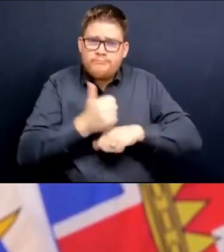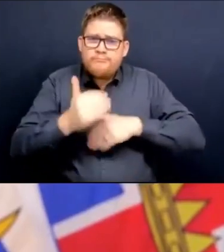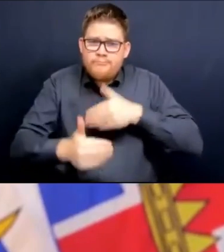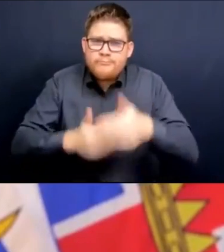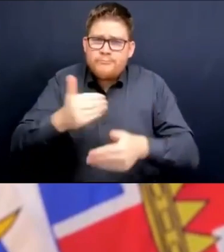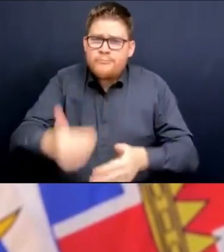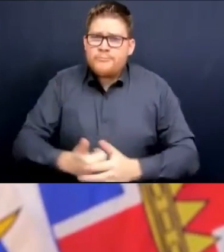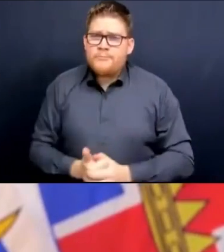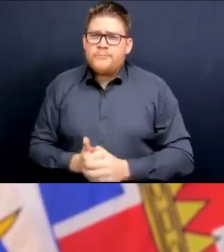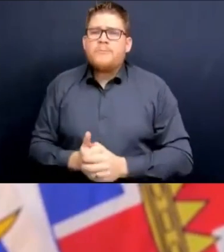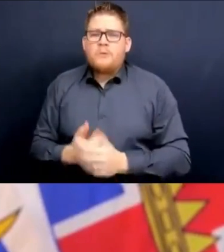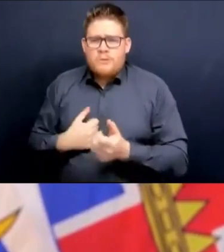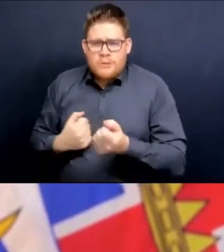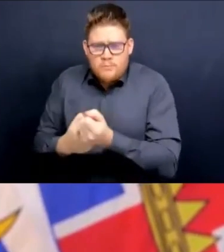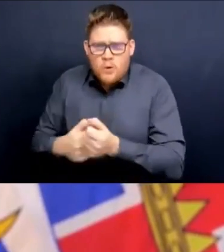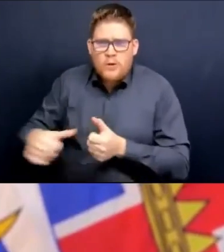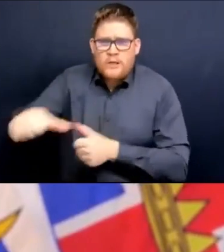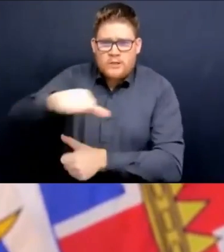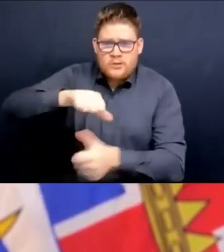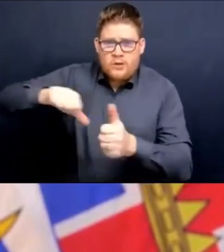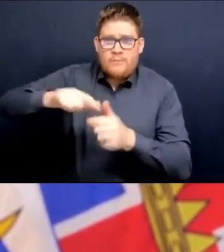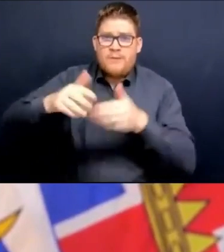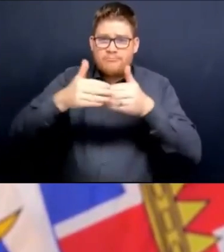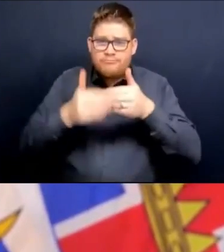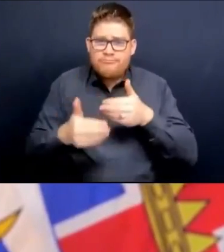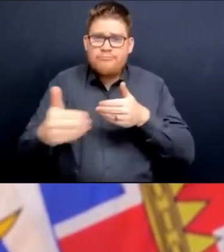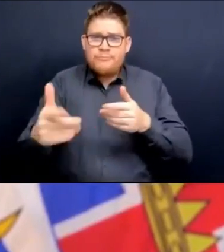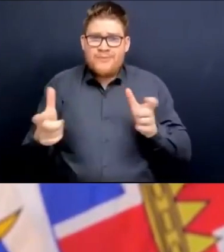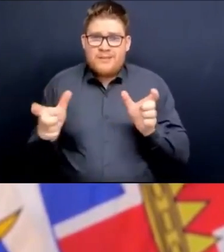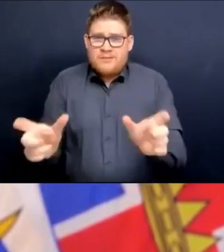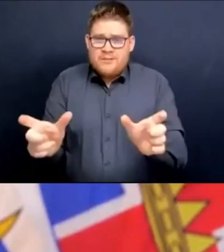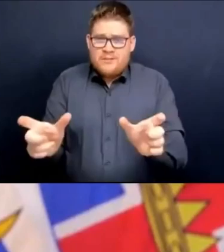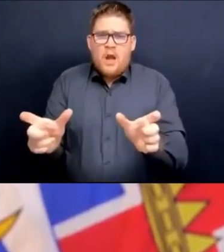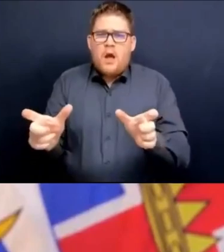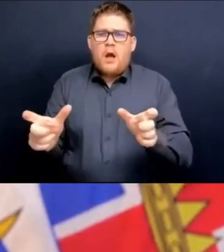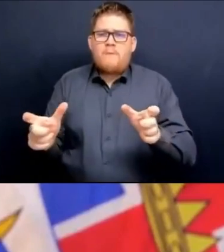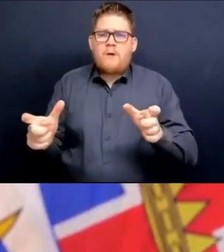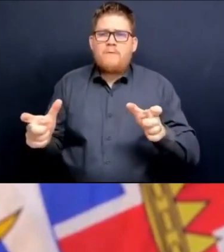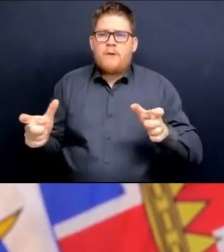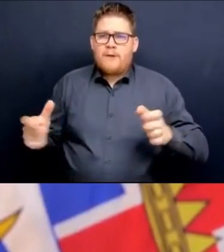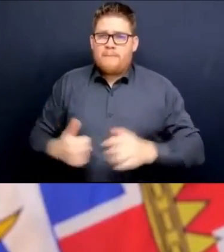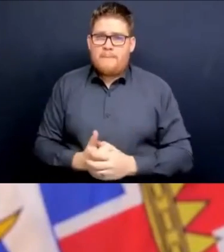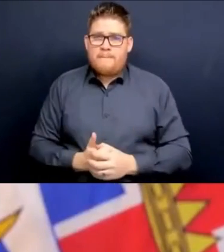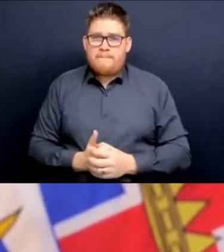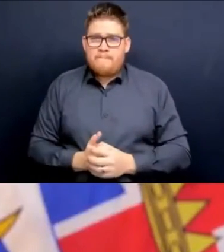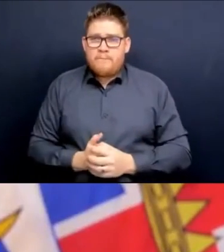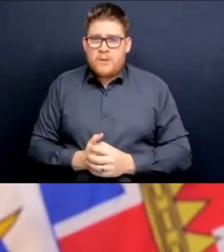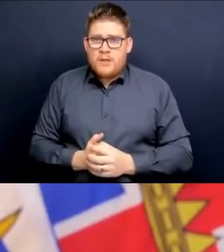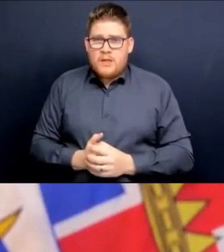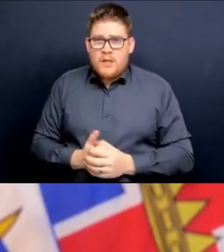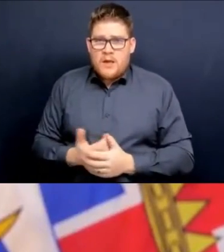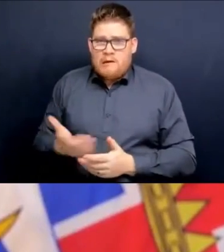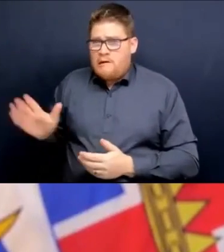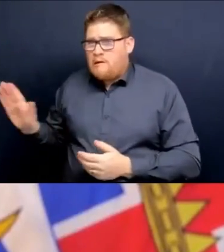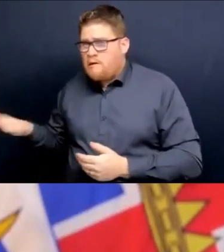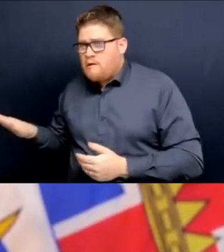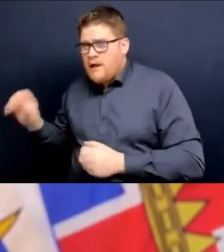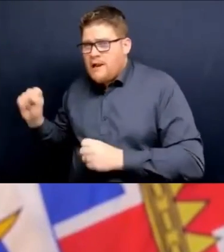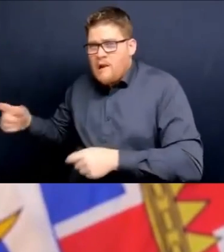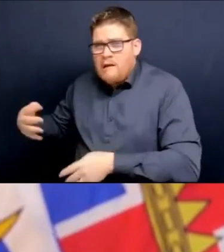So today, we're going to continue that transition. Is there some way that you guys can advance this?